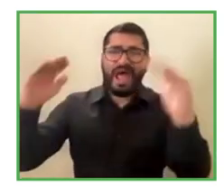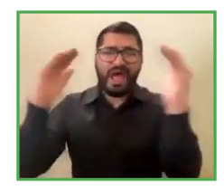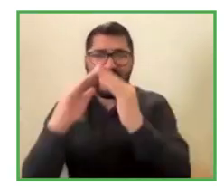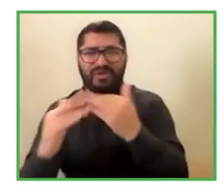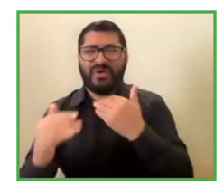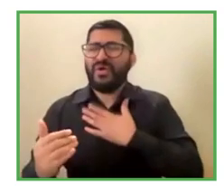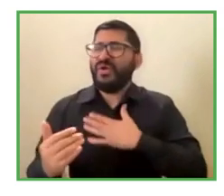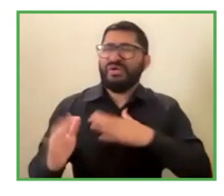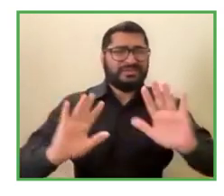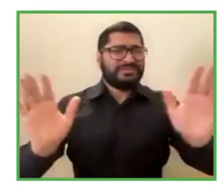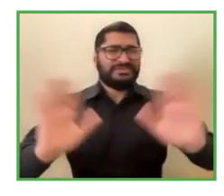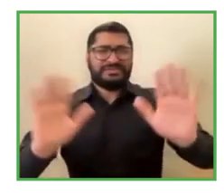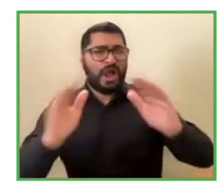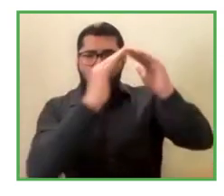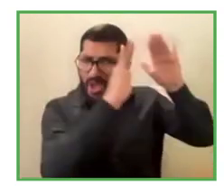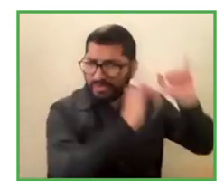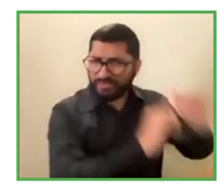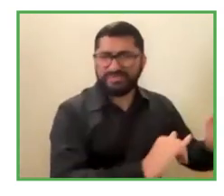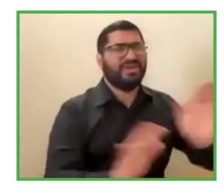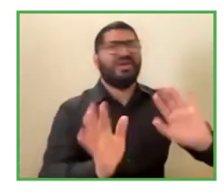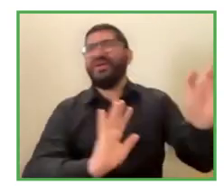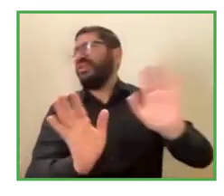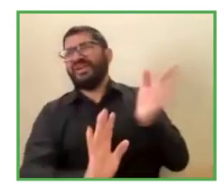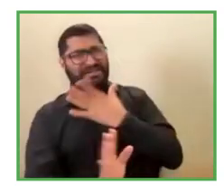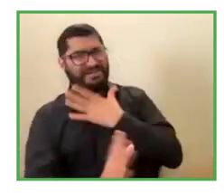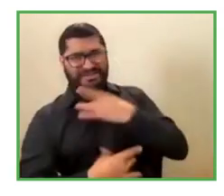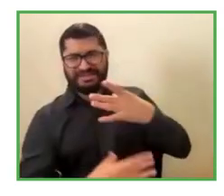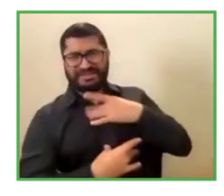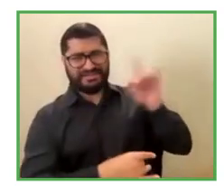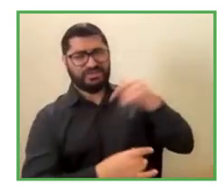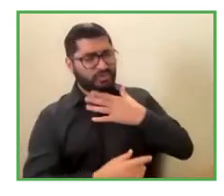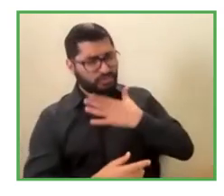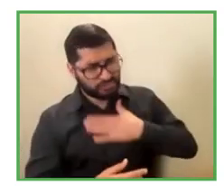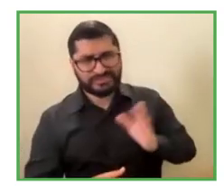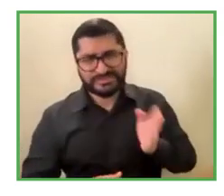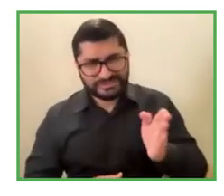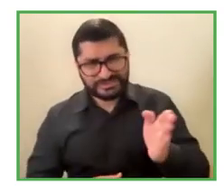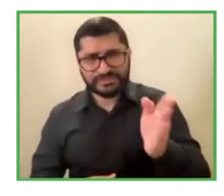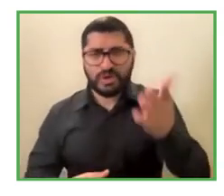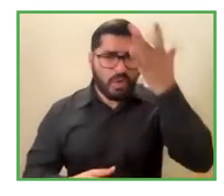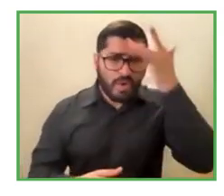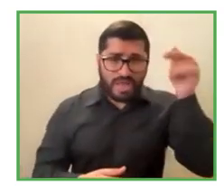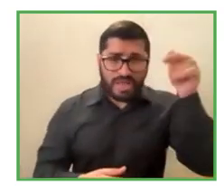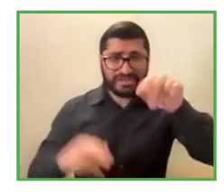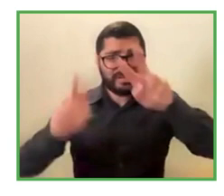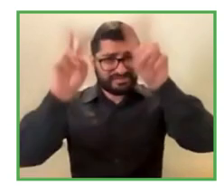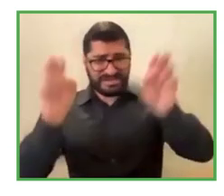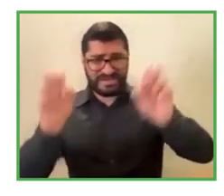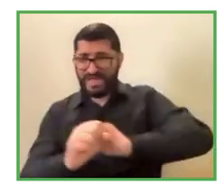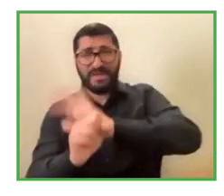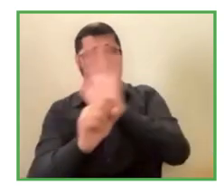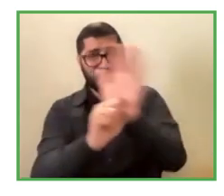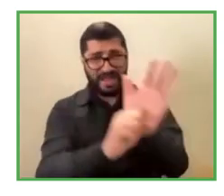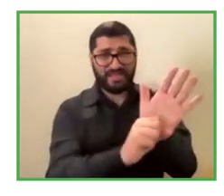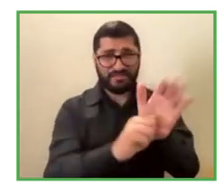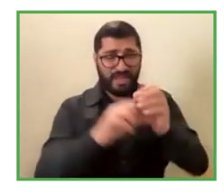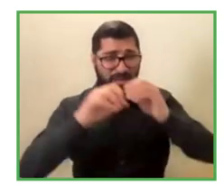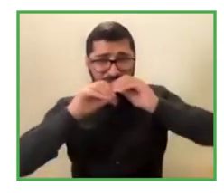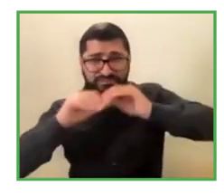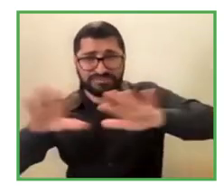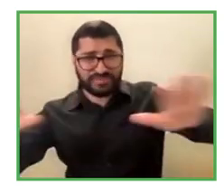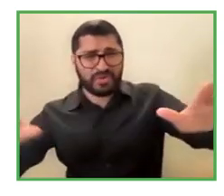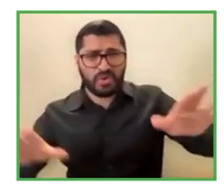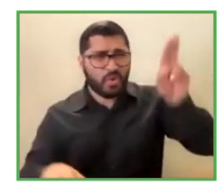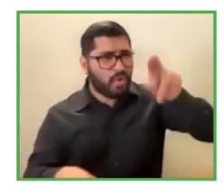our youth said that they didn't want to stop working because they said the pandemic will never go away. And that was a